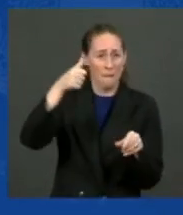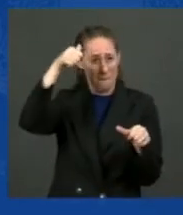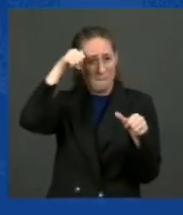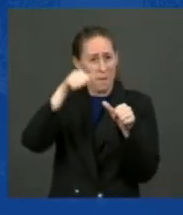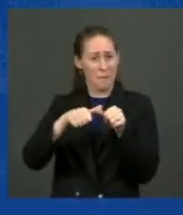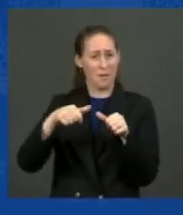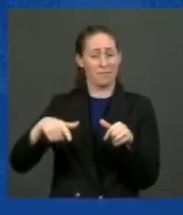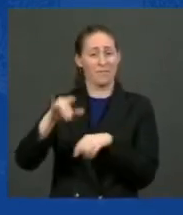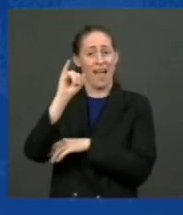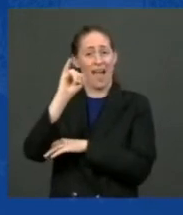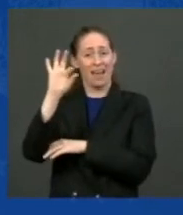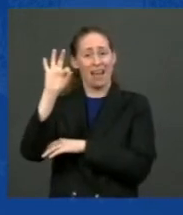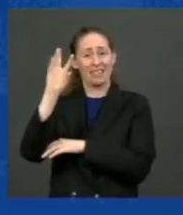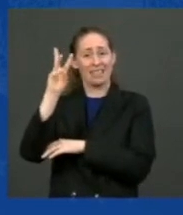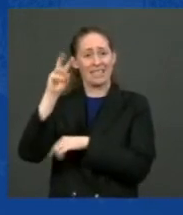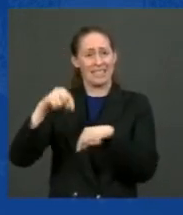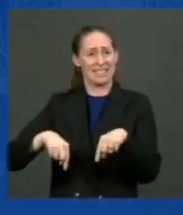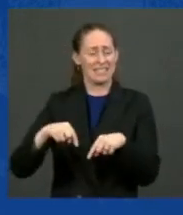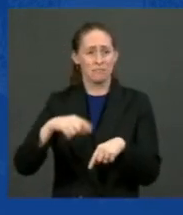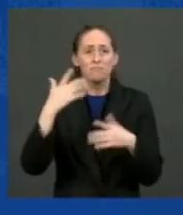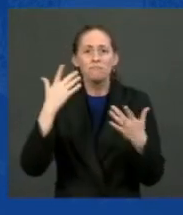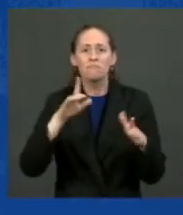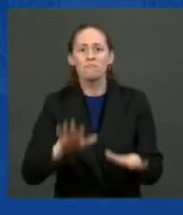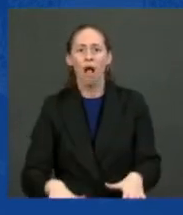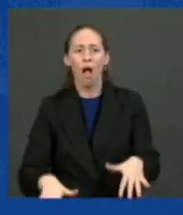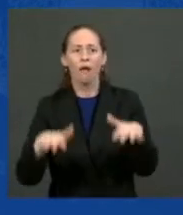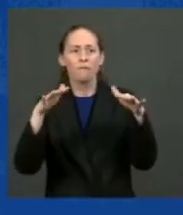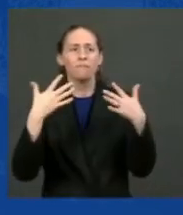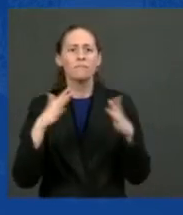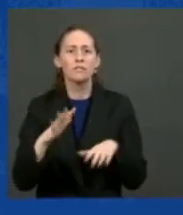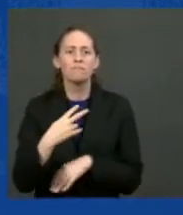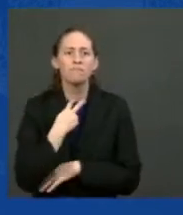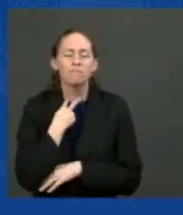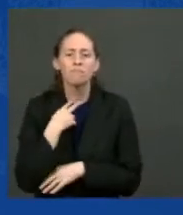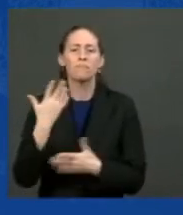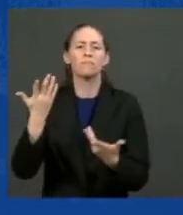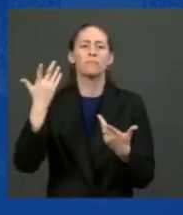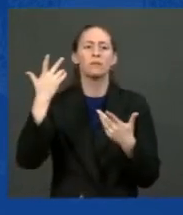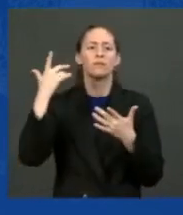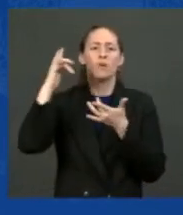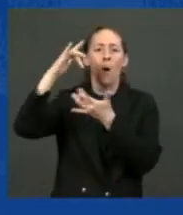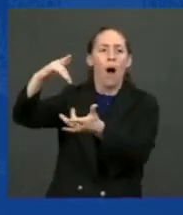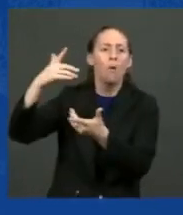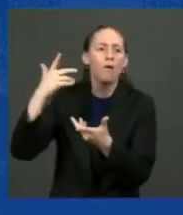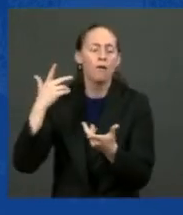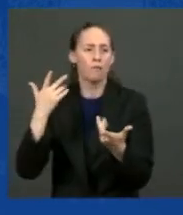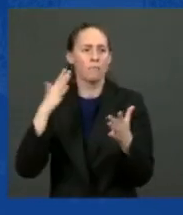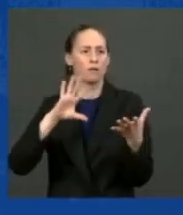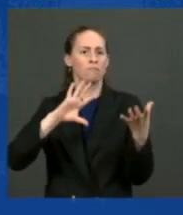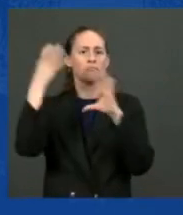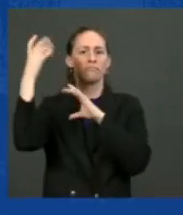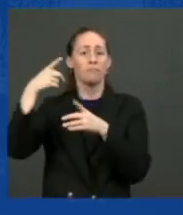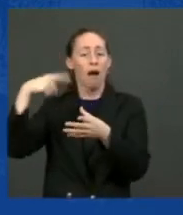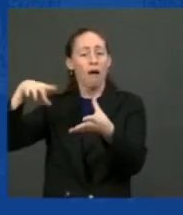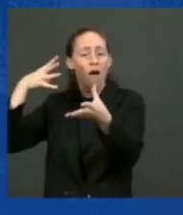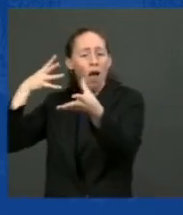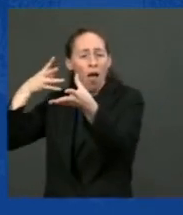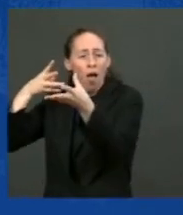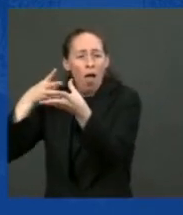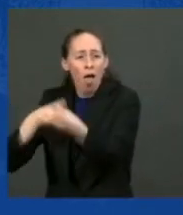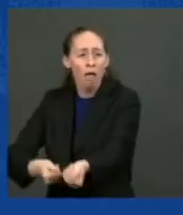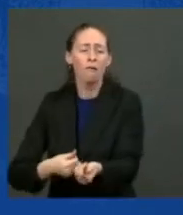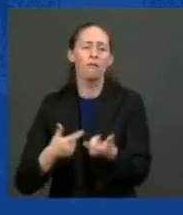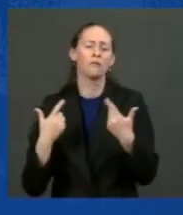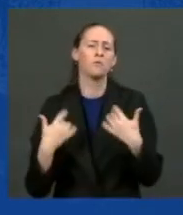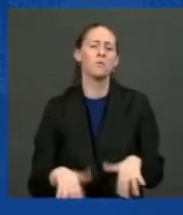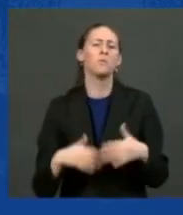power outages and the tornado warnings. They're costing your state billions of dollars. Nationally, last year...